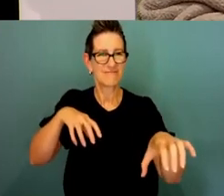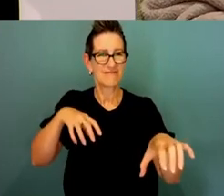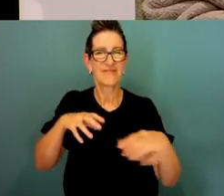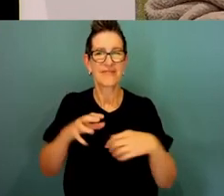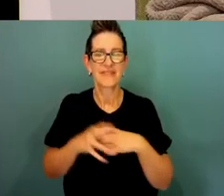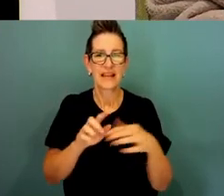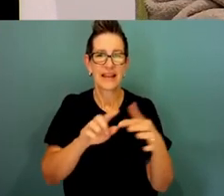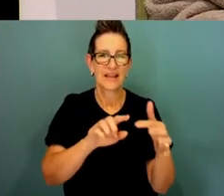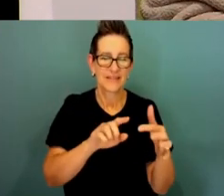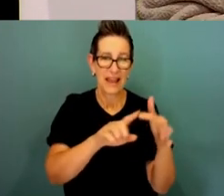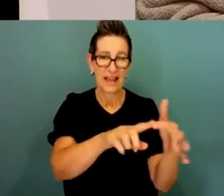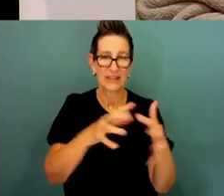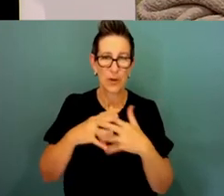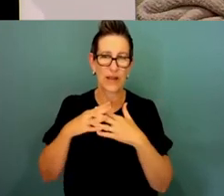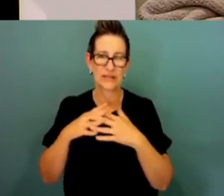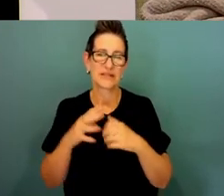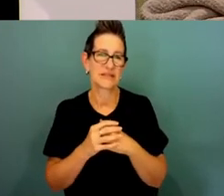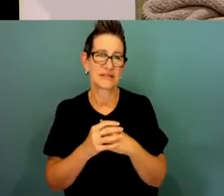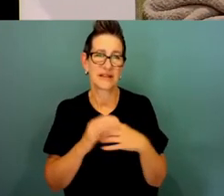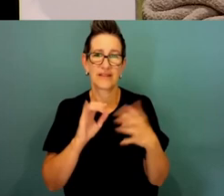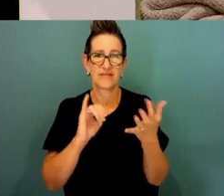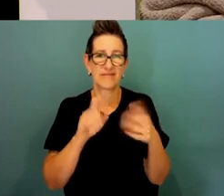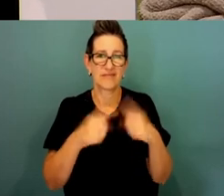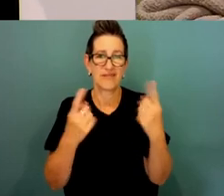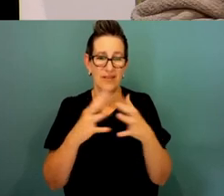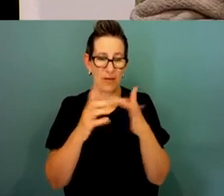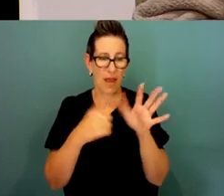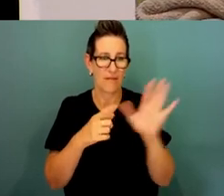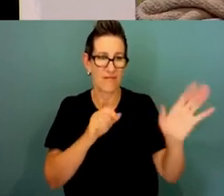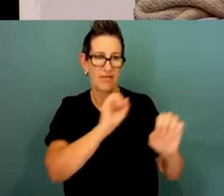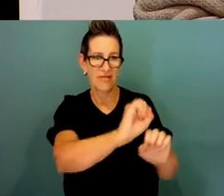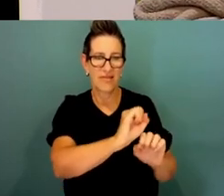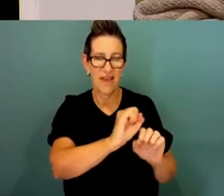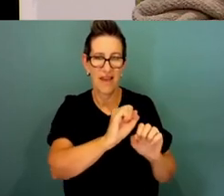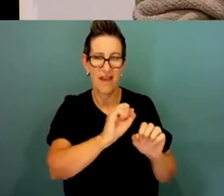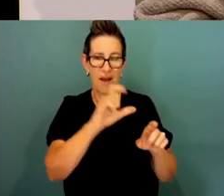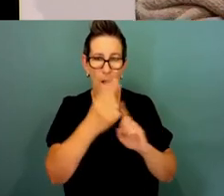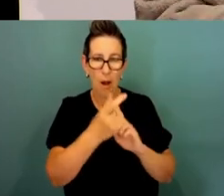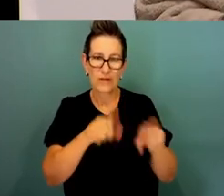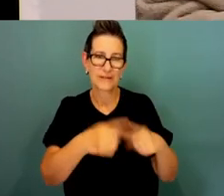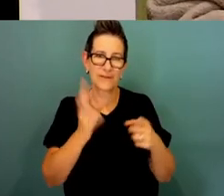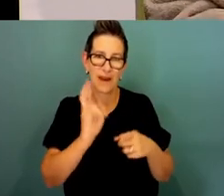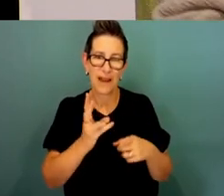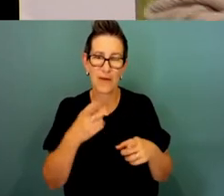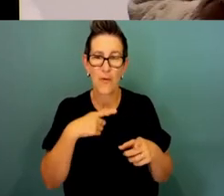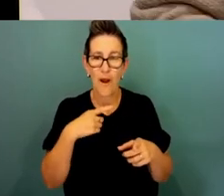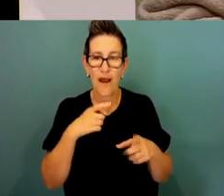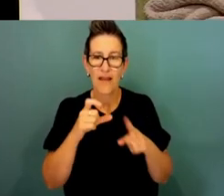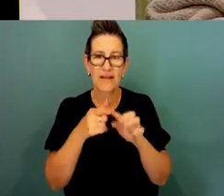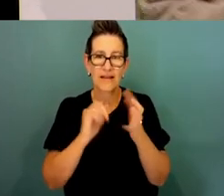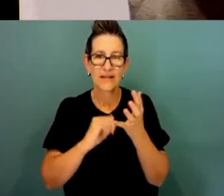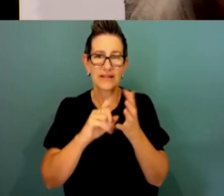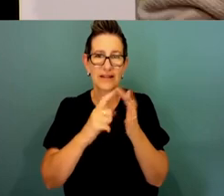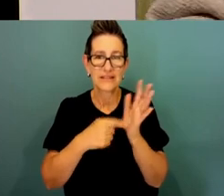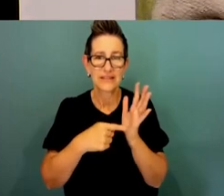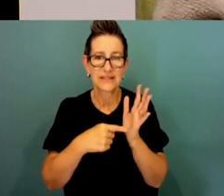into central Australia. You know, the Orente people, they're going to have different ways of doing stuff because they've got desert. So, as compared to